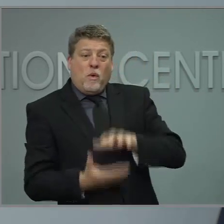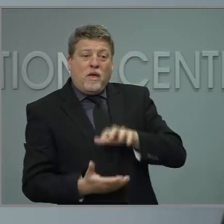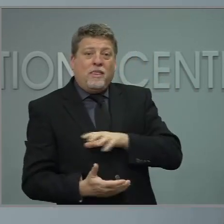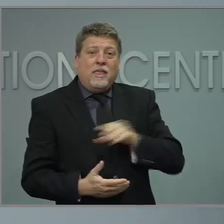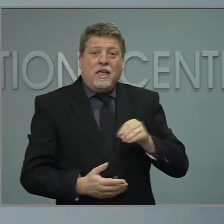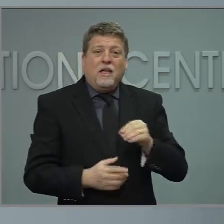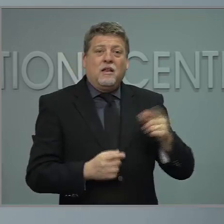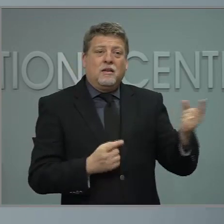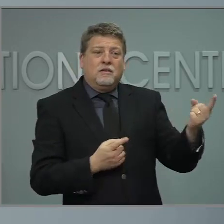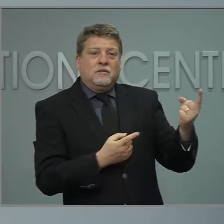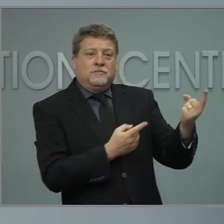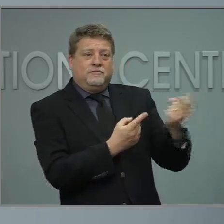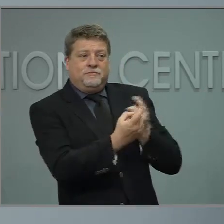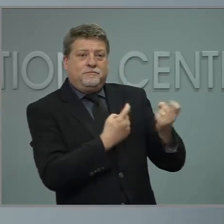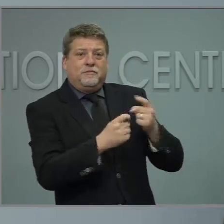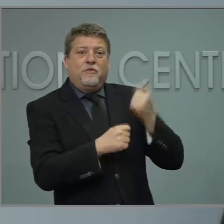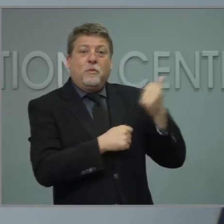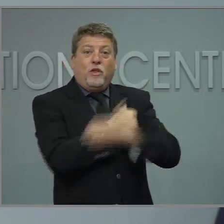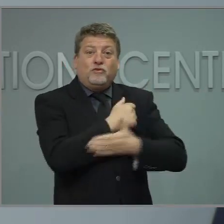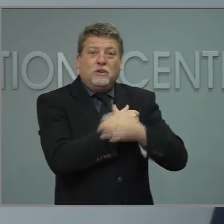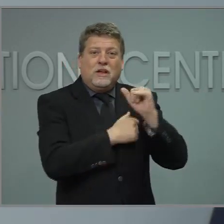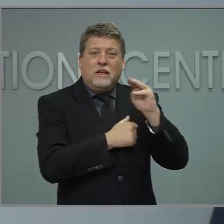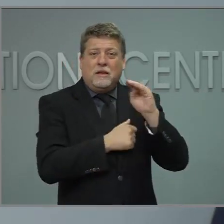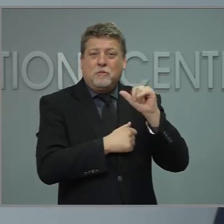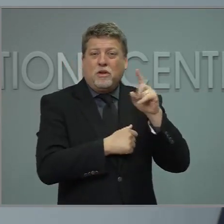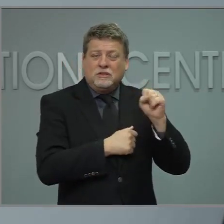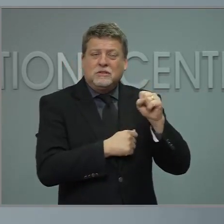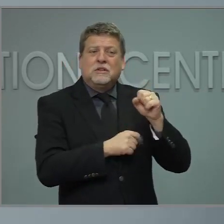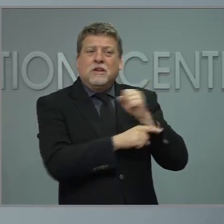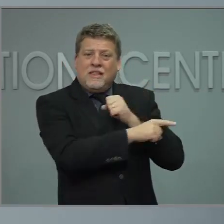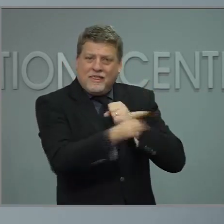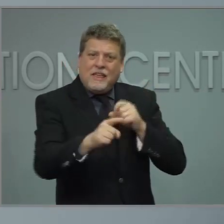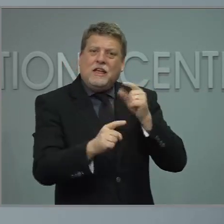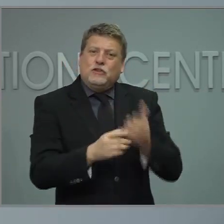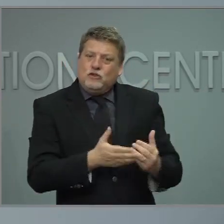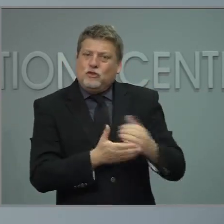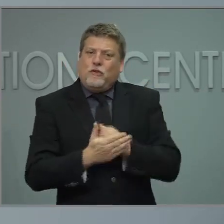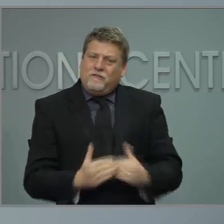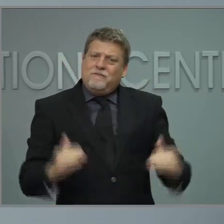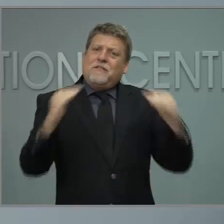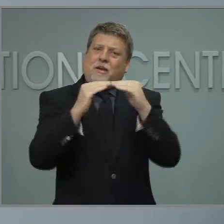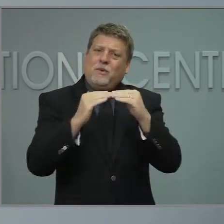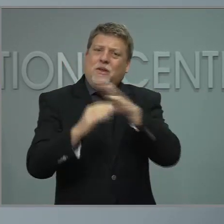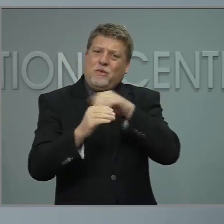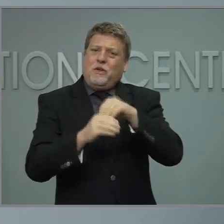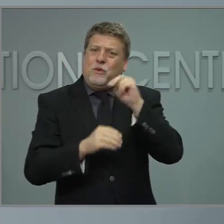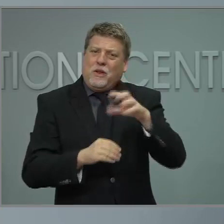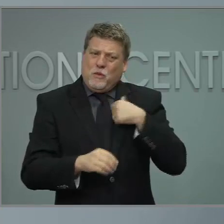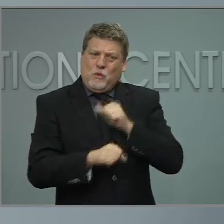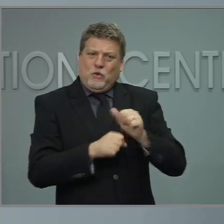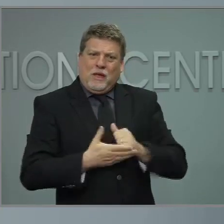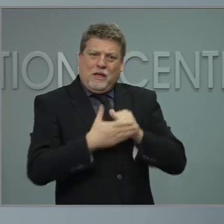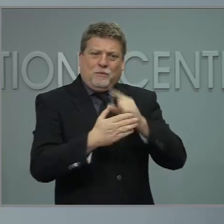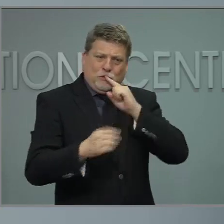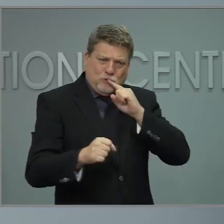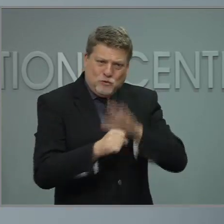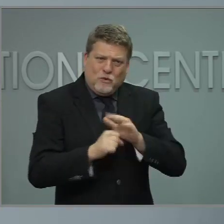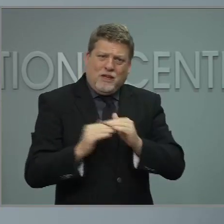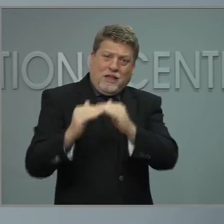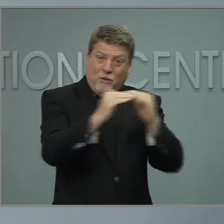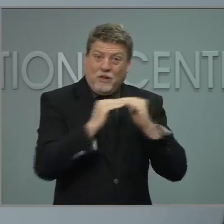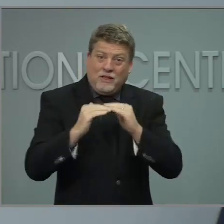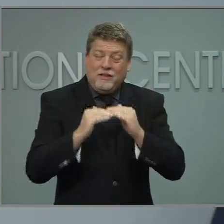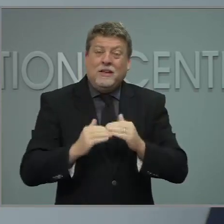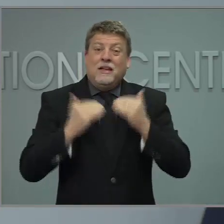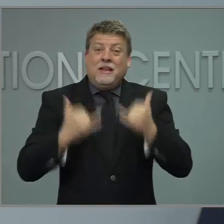a North Carolina where everyone counts and has a fair opportunity to reach their full potential. Today, it is with great pleasure that